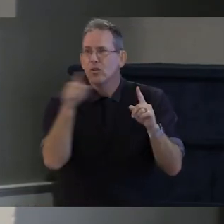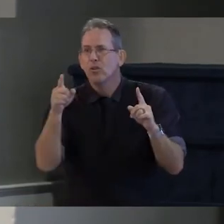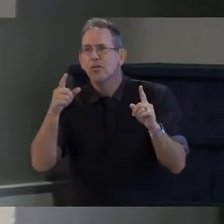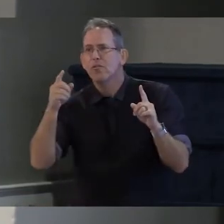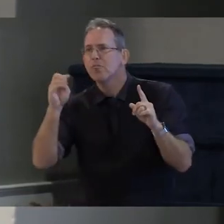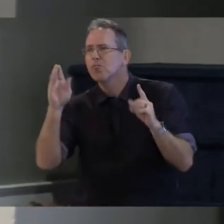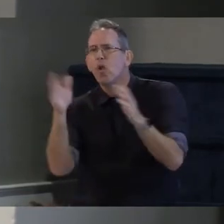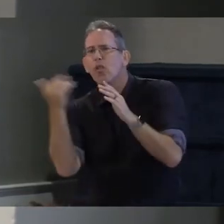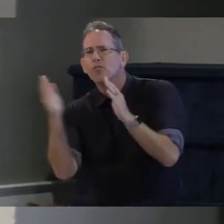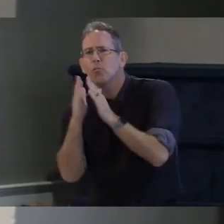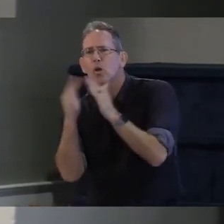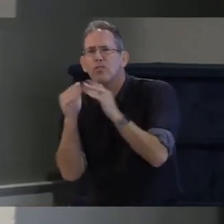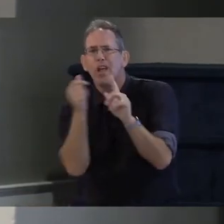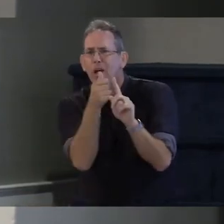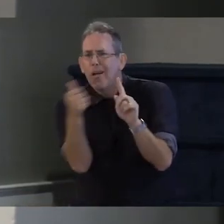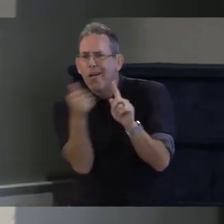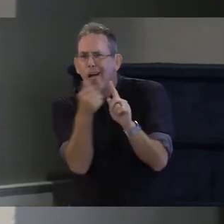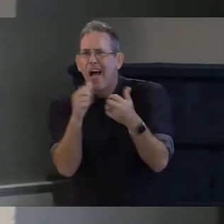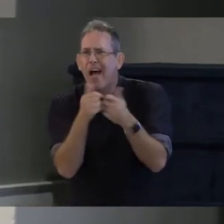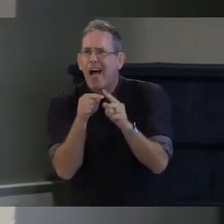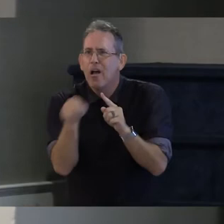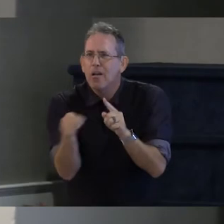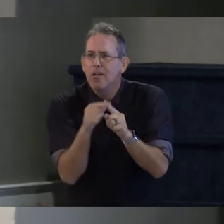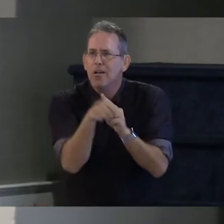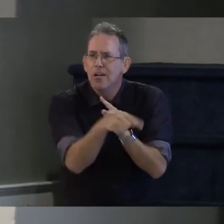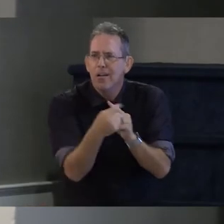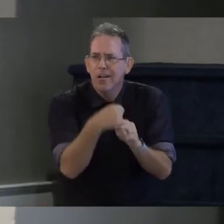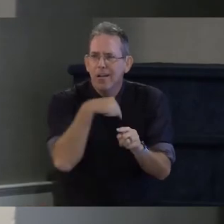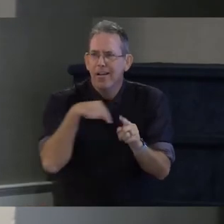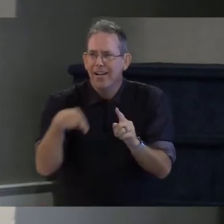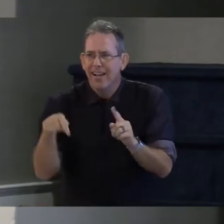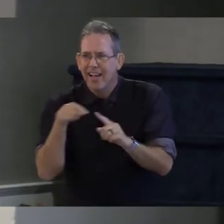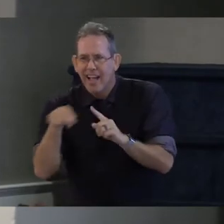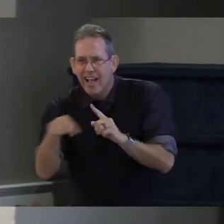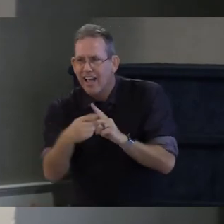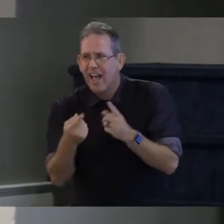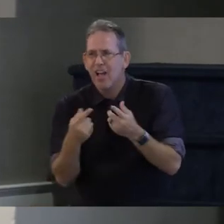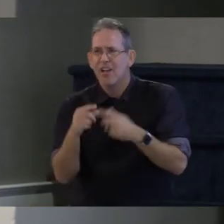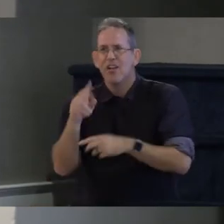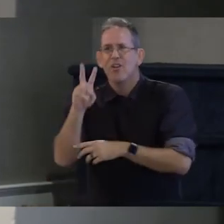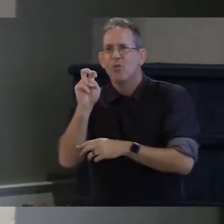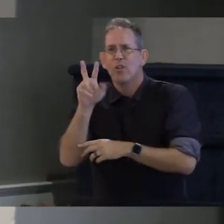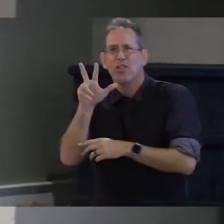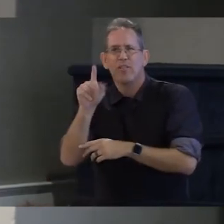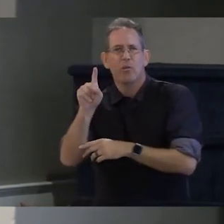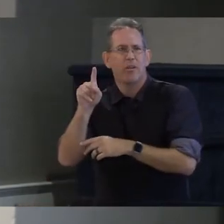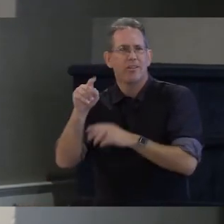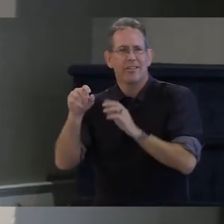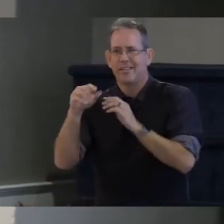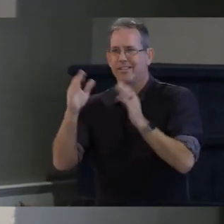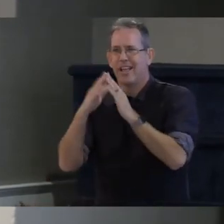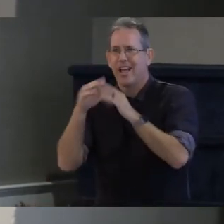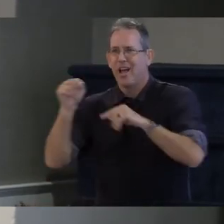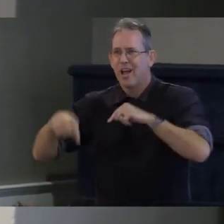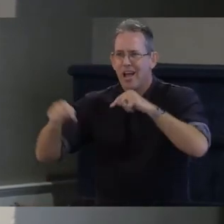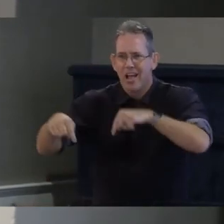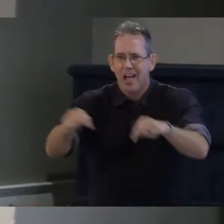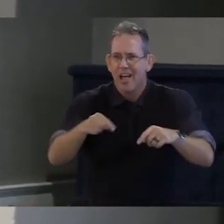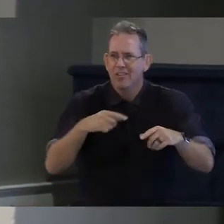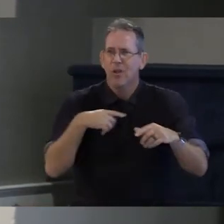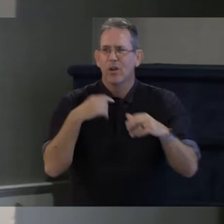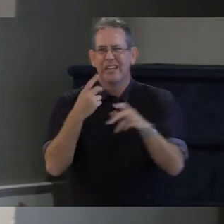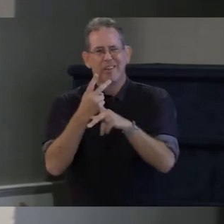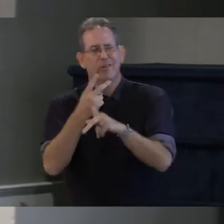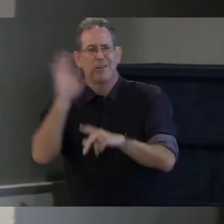all of our 240 51 towns excuse me now and making sure that we're leveraging federal dollars to make transportation fully